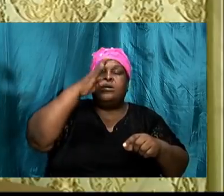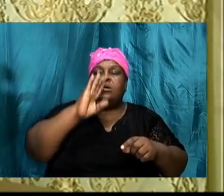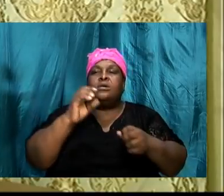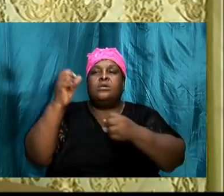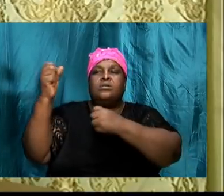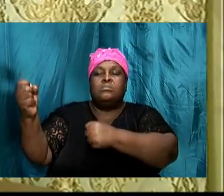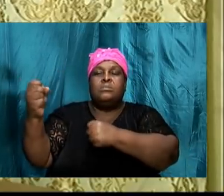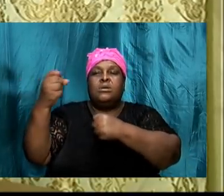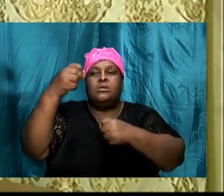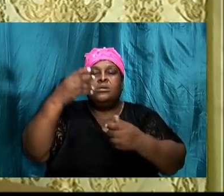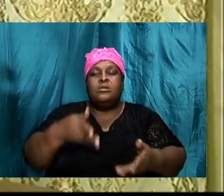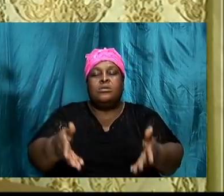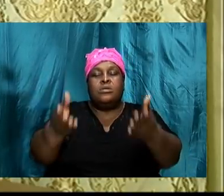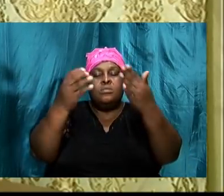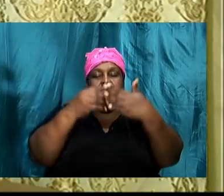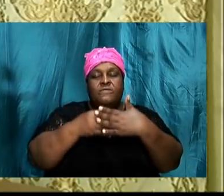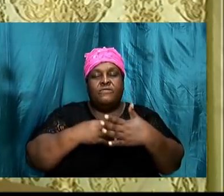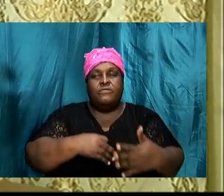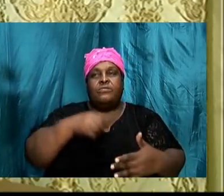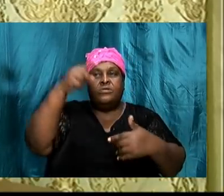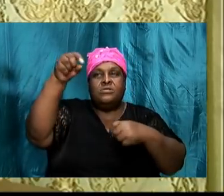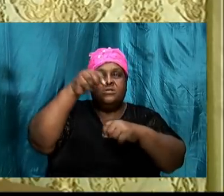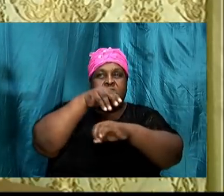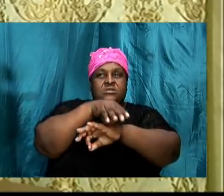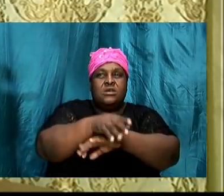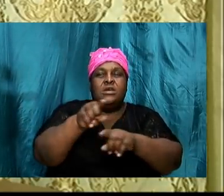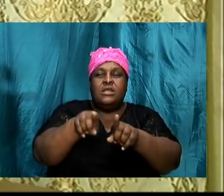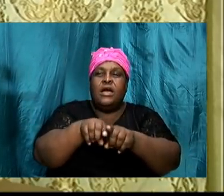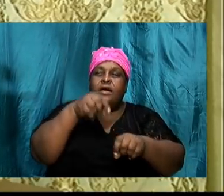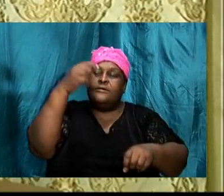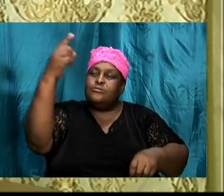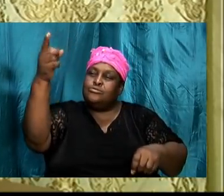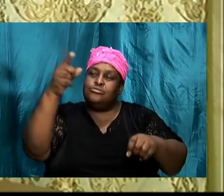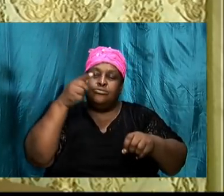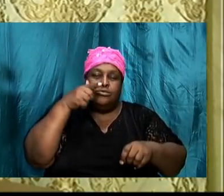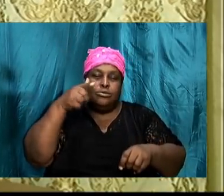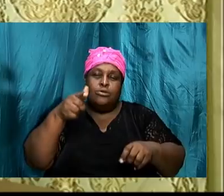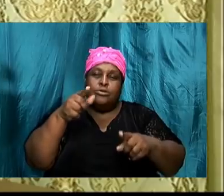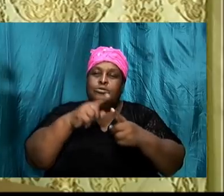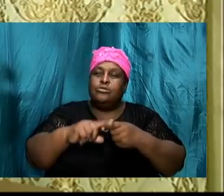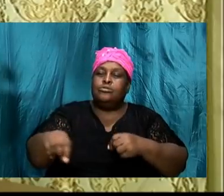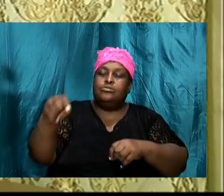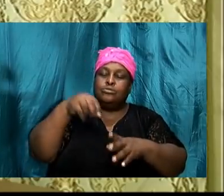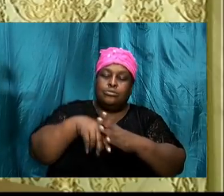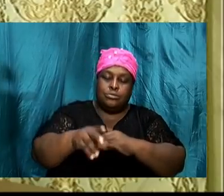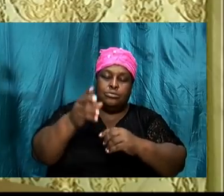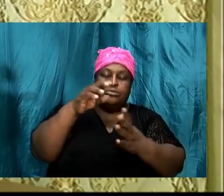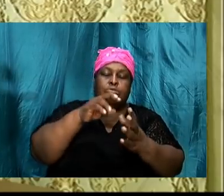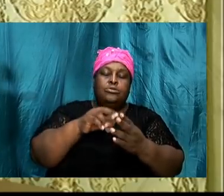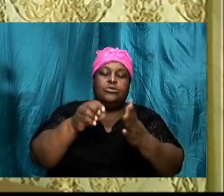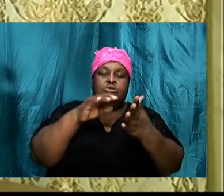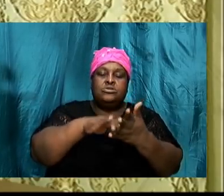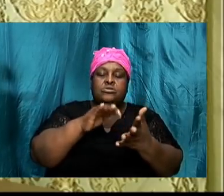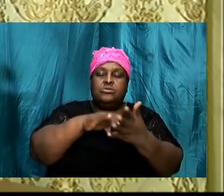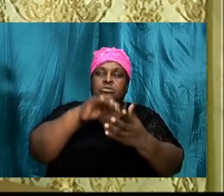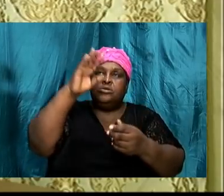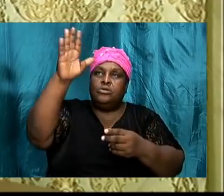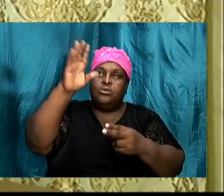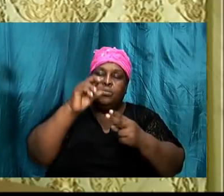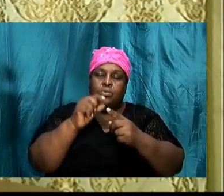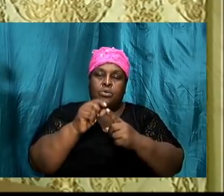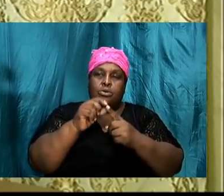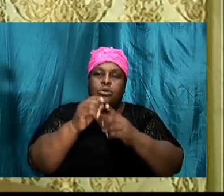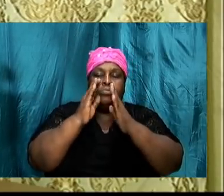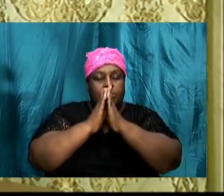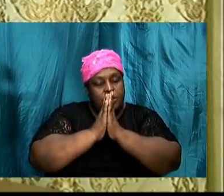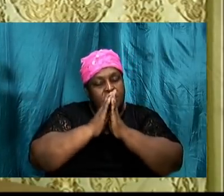this night, Lord Jesus Christ, as we look to present your words, get in your words again. We pray, mighty God, that you